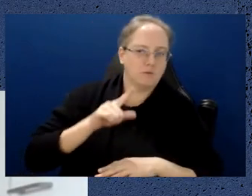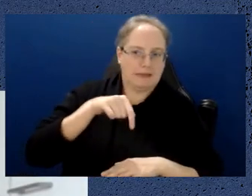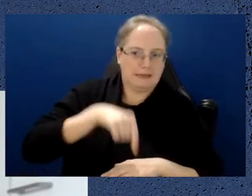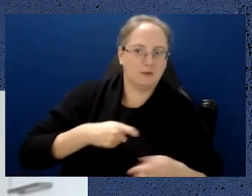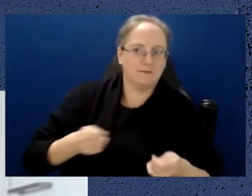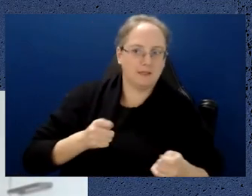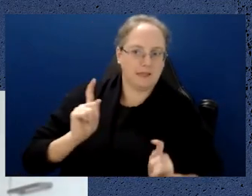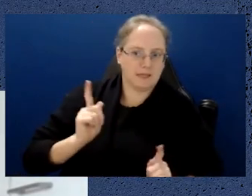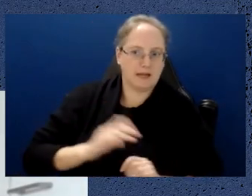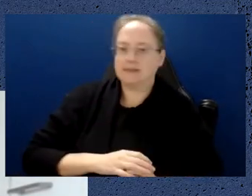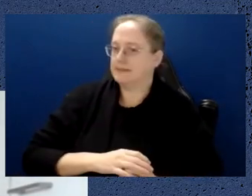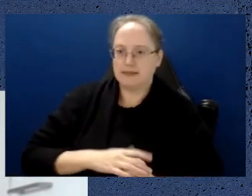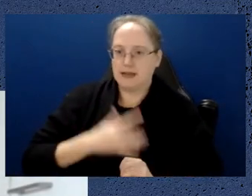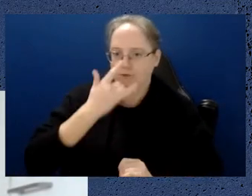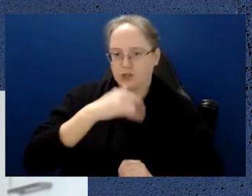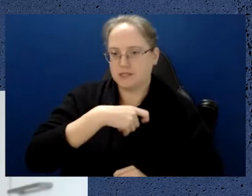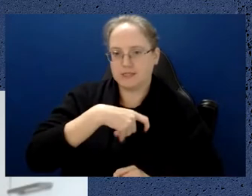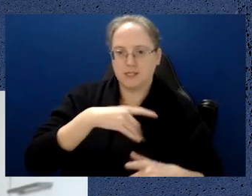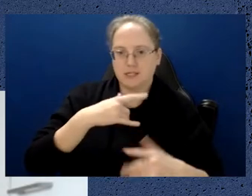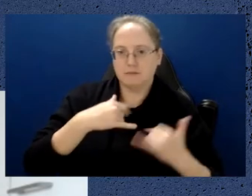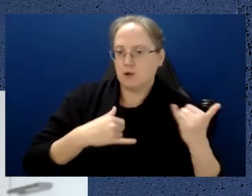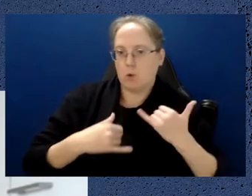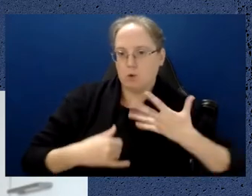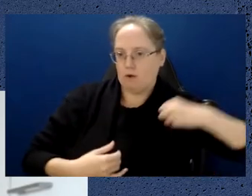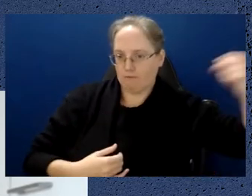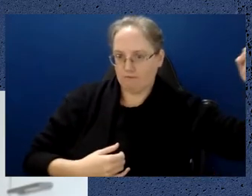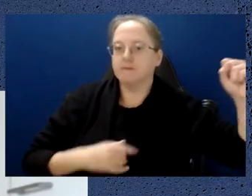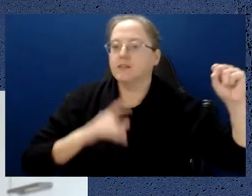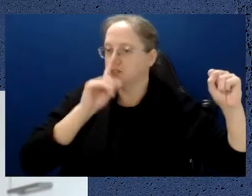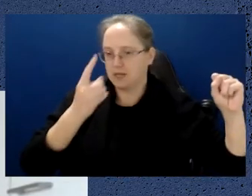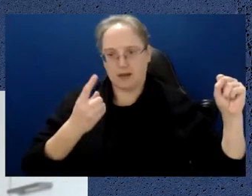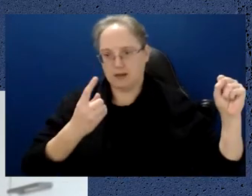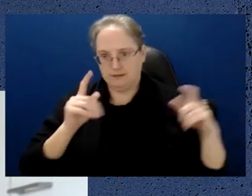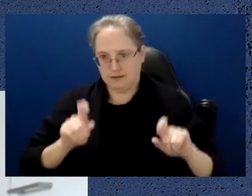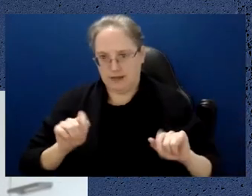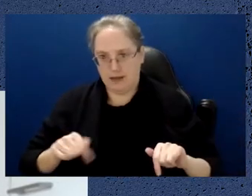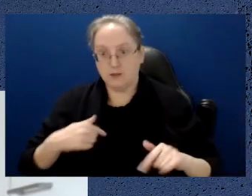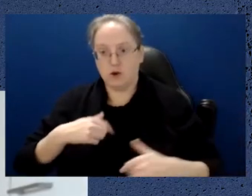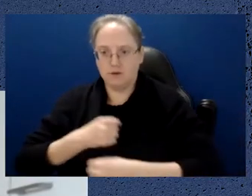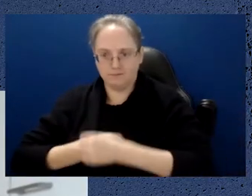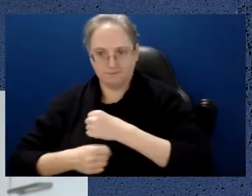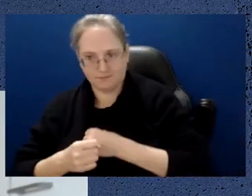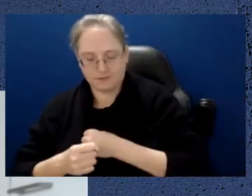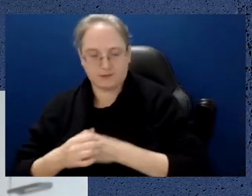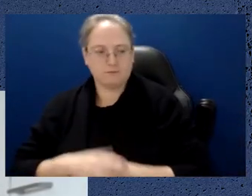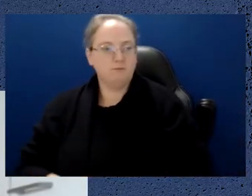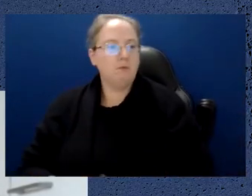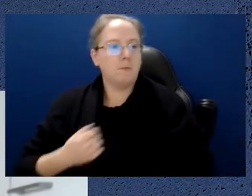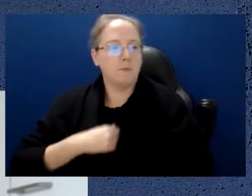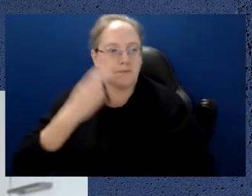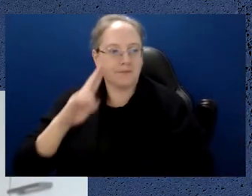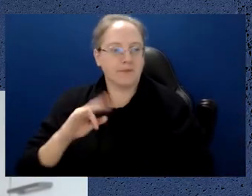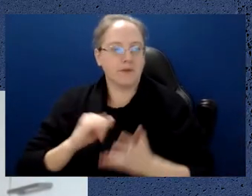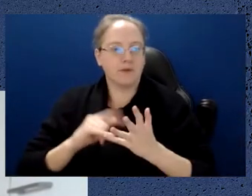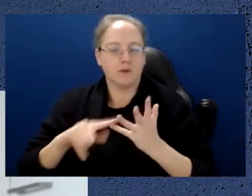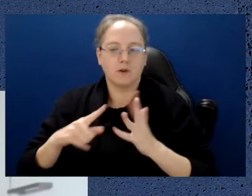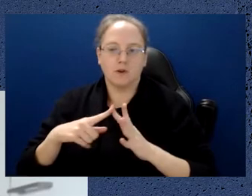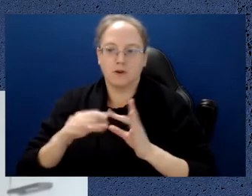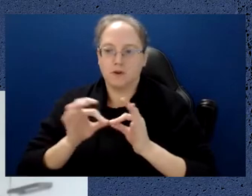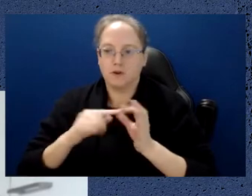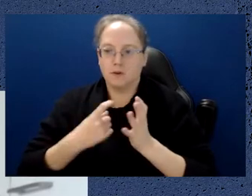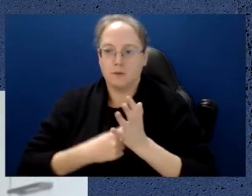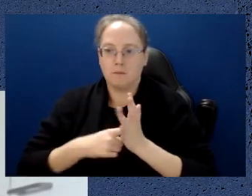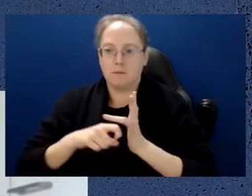Bronwyn has been called away and can't be with us today. So I'm standing in for her. My name is Sue Barrell.